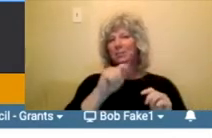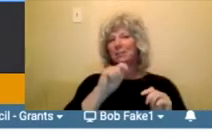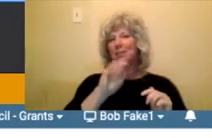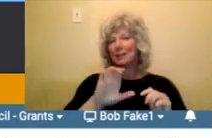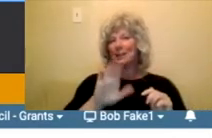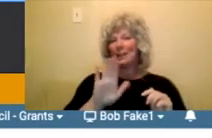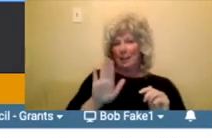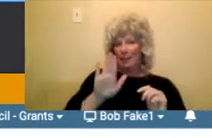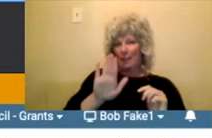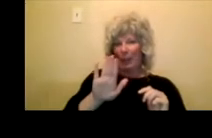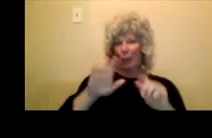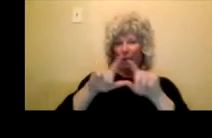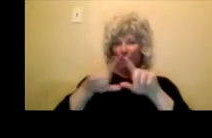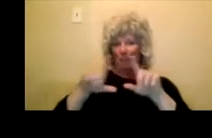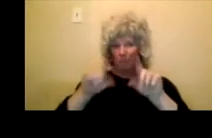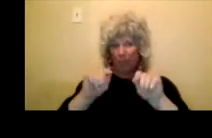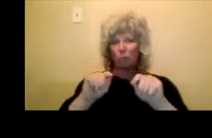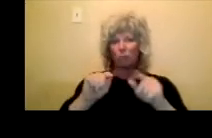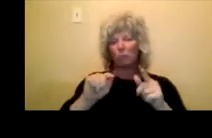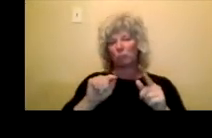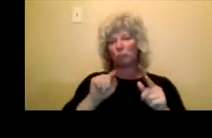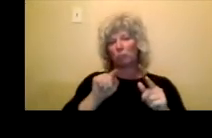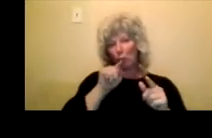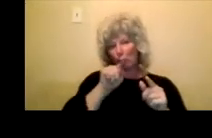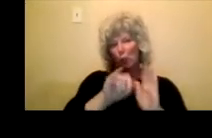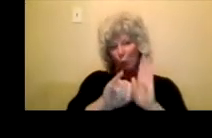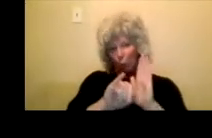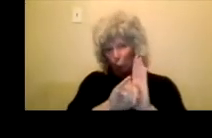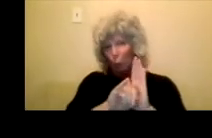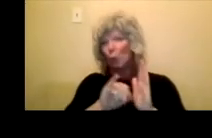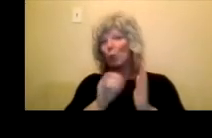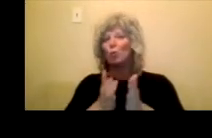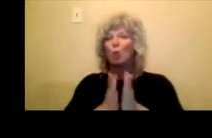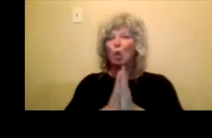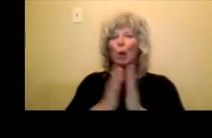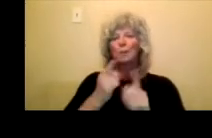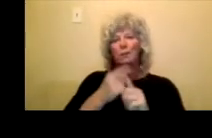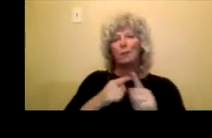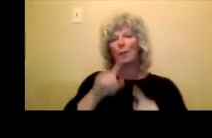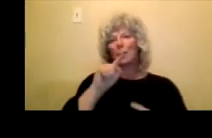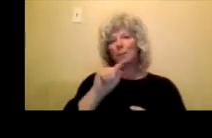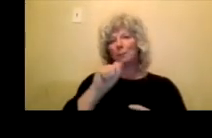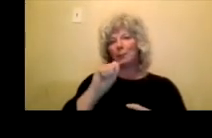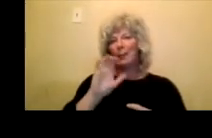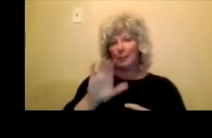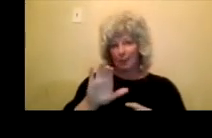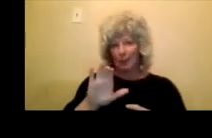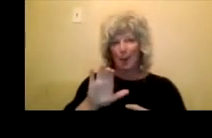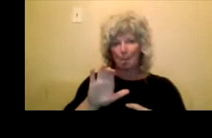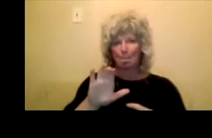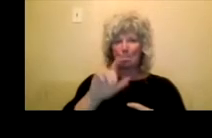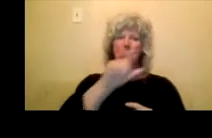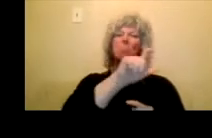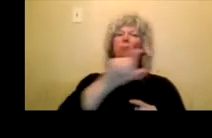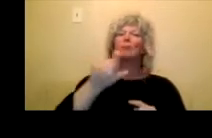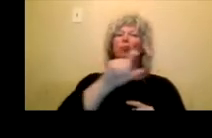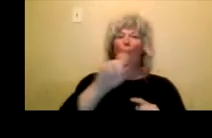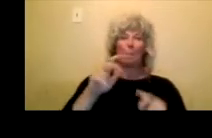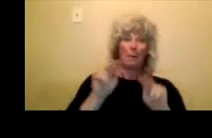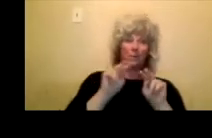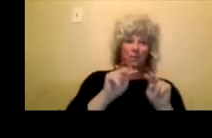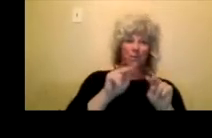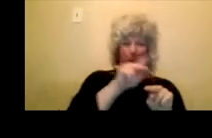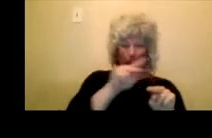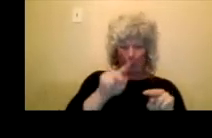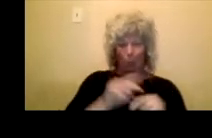there too. So you would put your request from TAC in this, um, in this template. Um, if you have